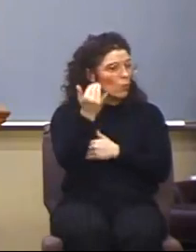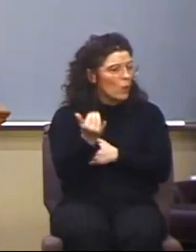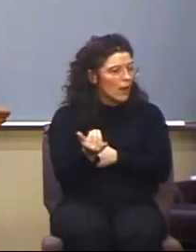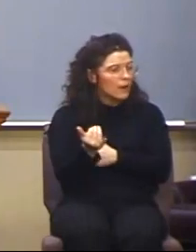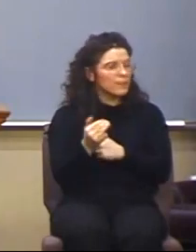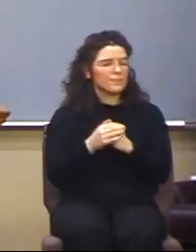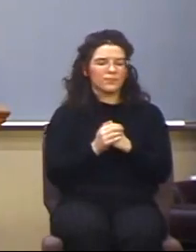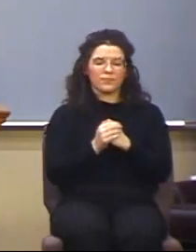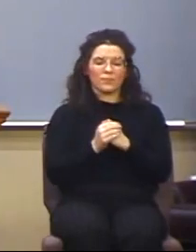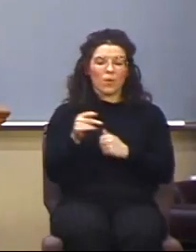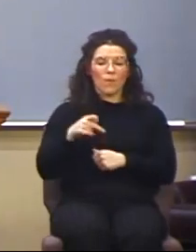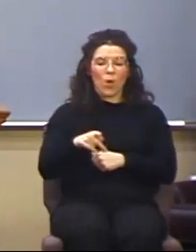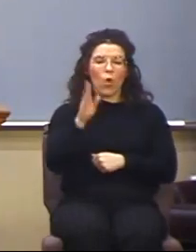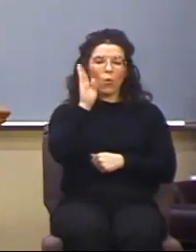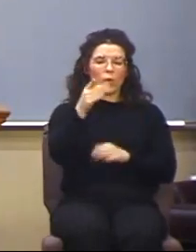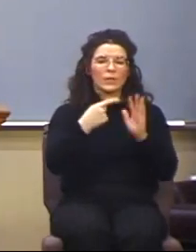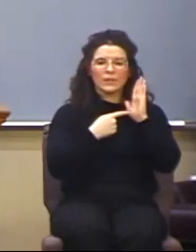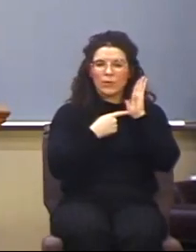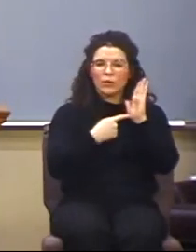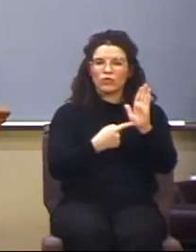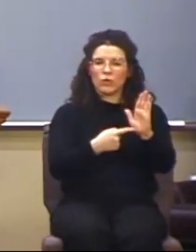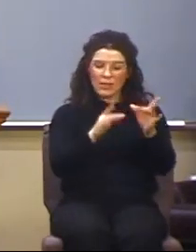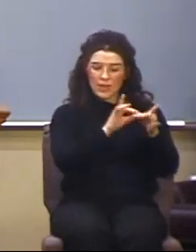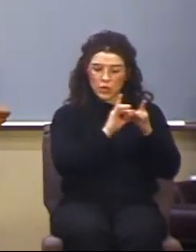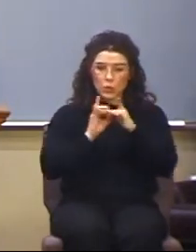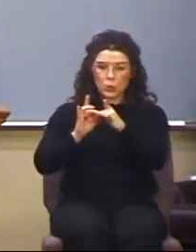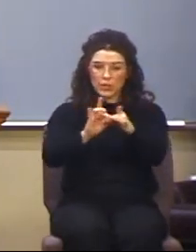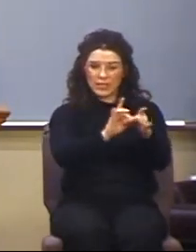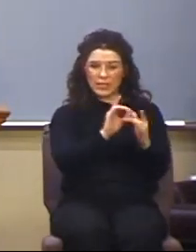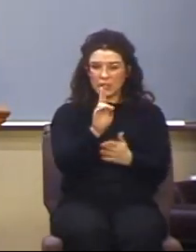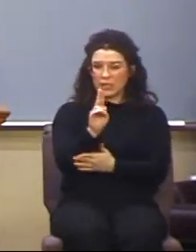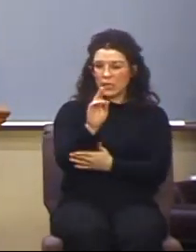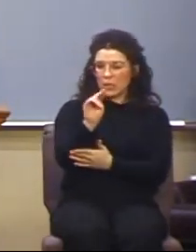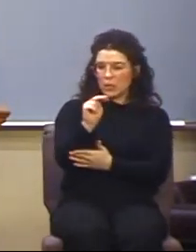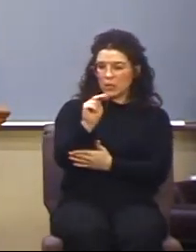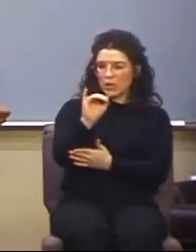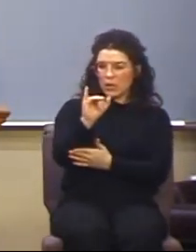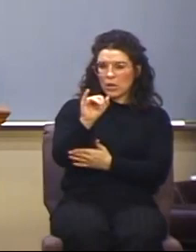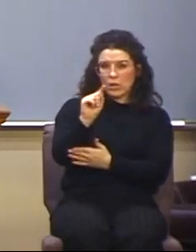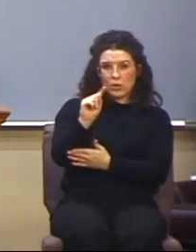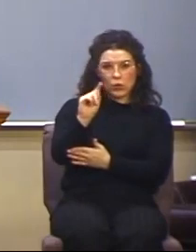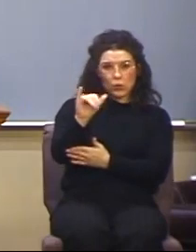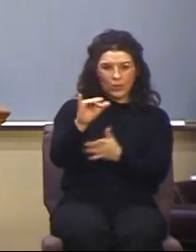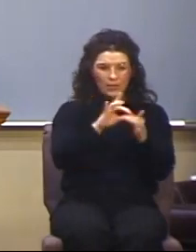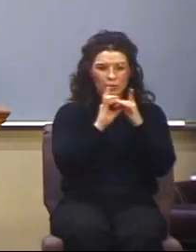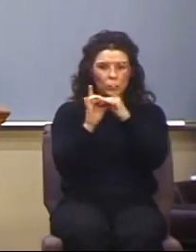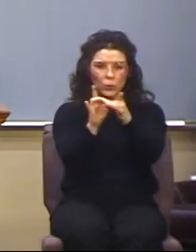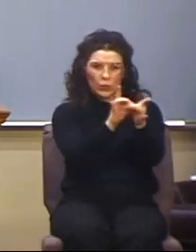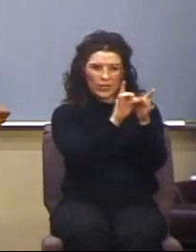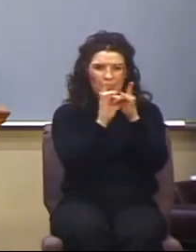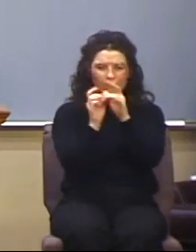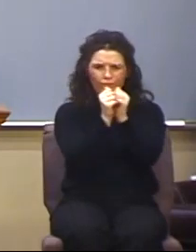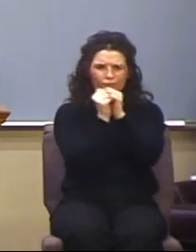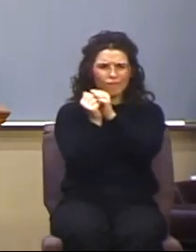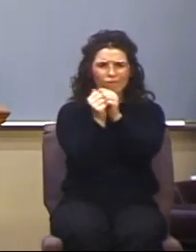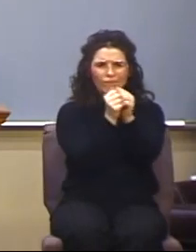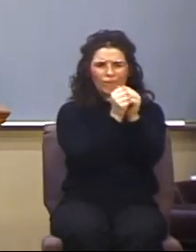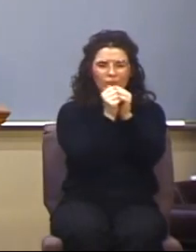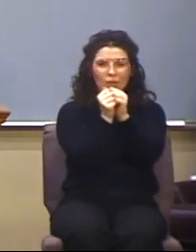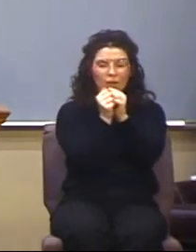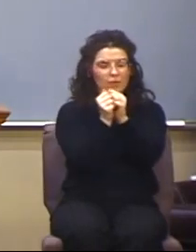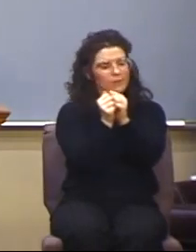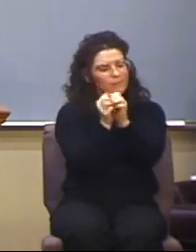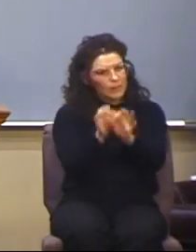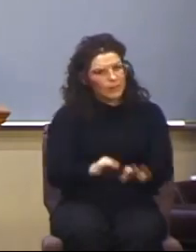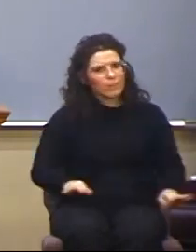unity is one of the core elements that, by the way, is lacking here at Corinth.